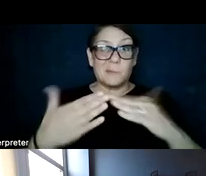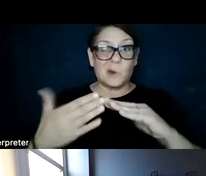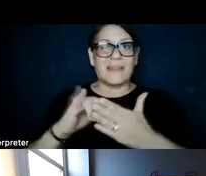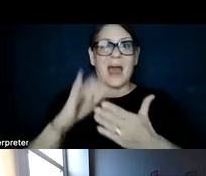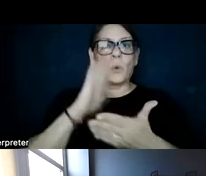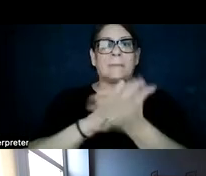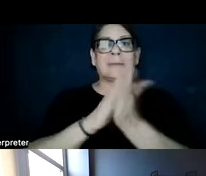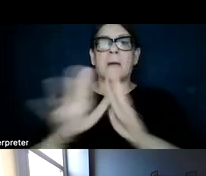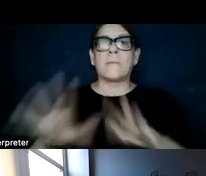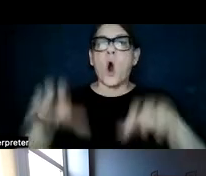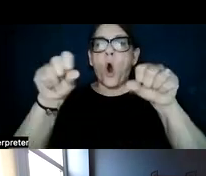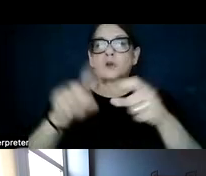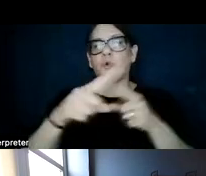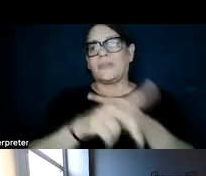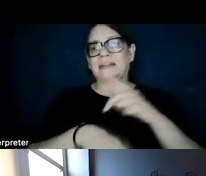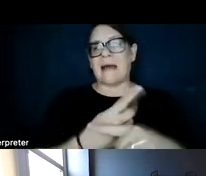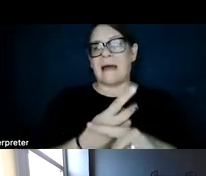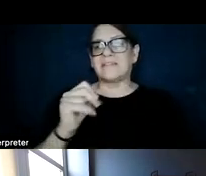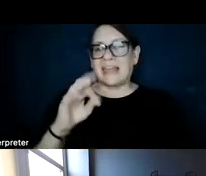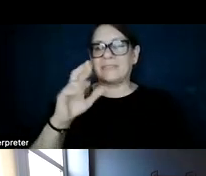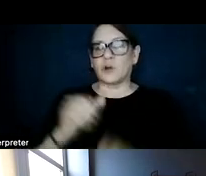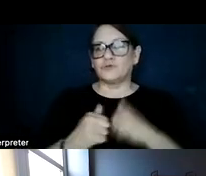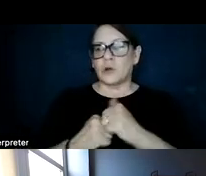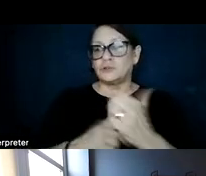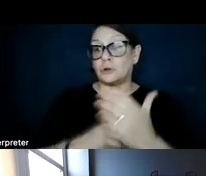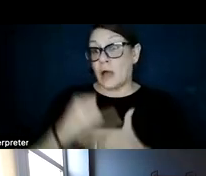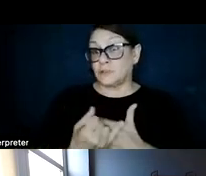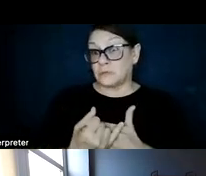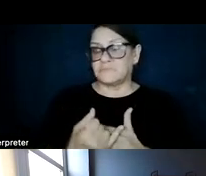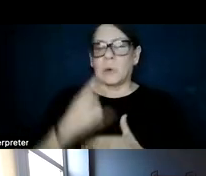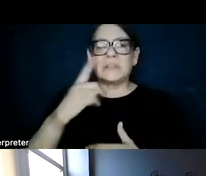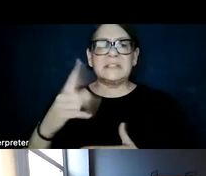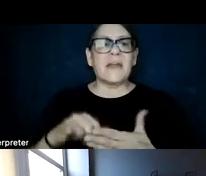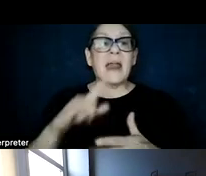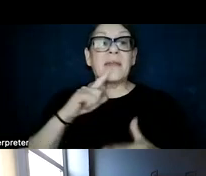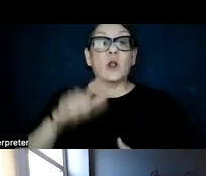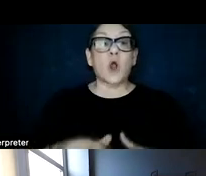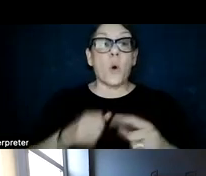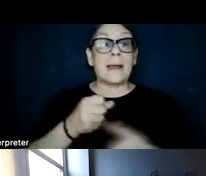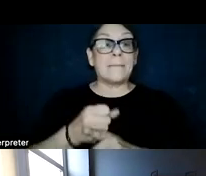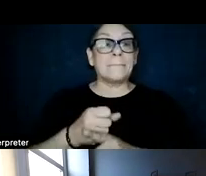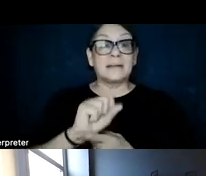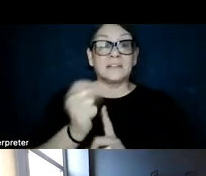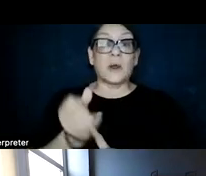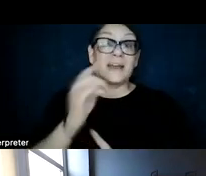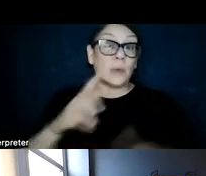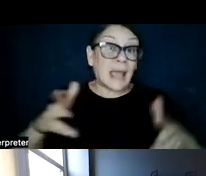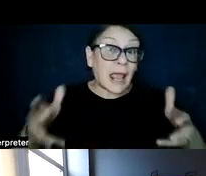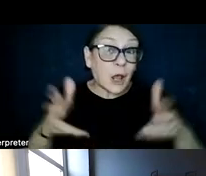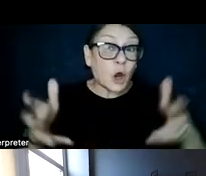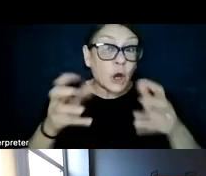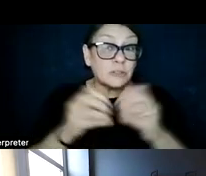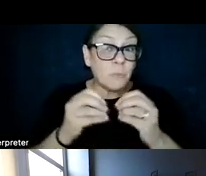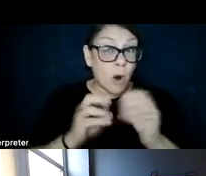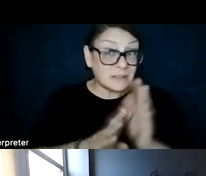you know, host to these types of infrastructure projects. And we find that in the lower impact scenarios, when we encourage more development in energy